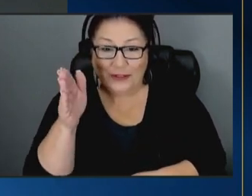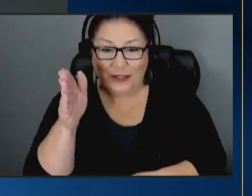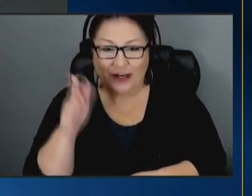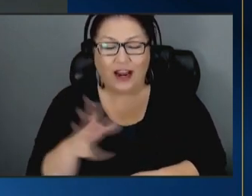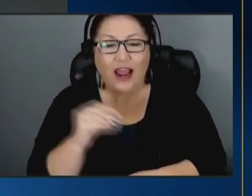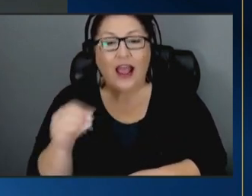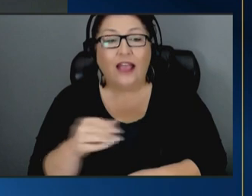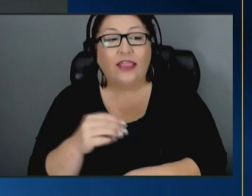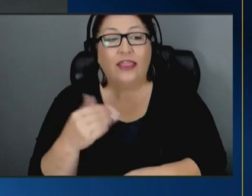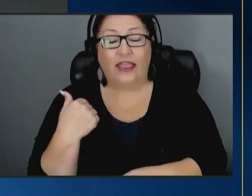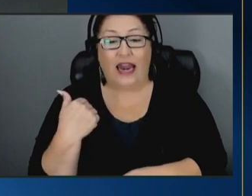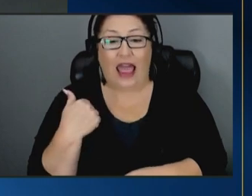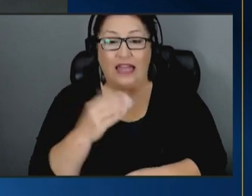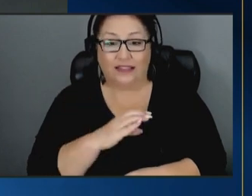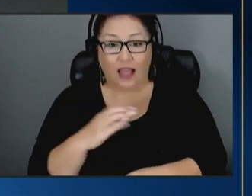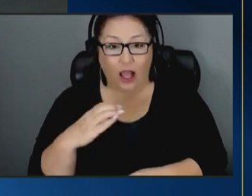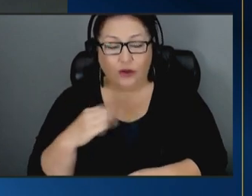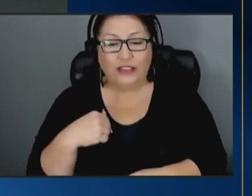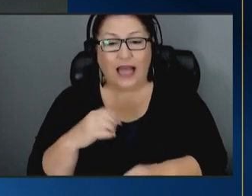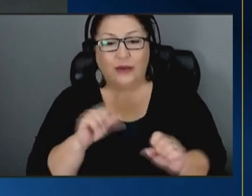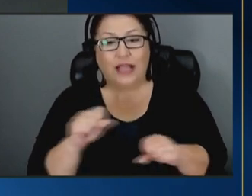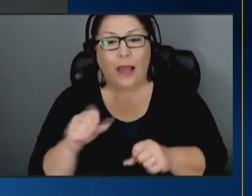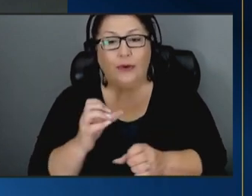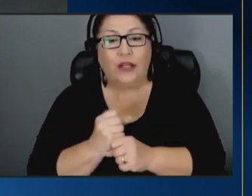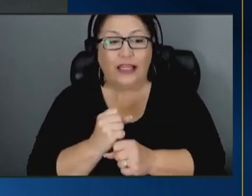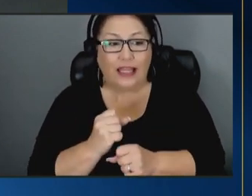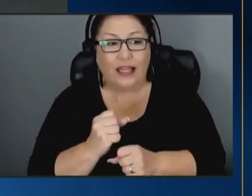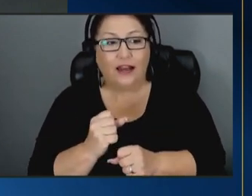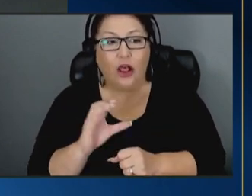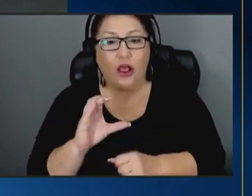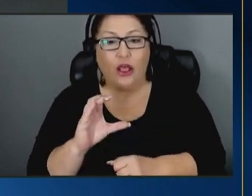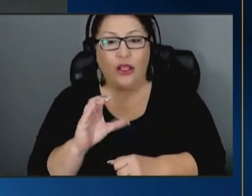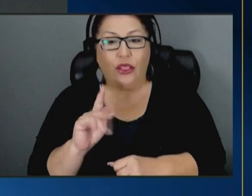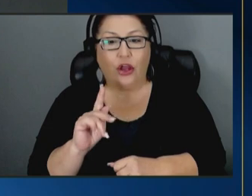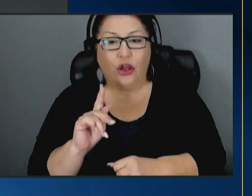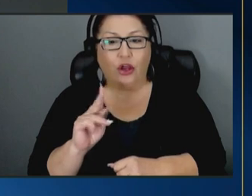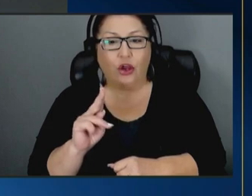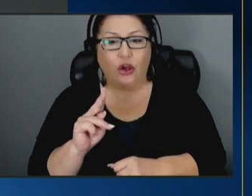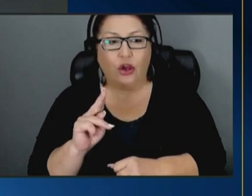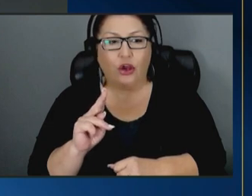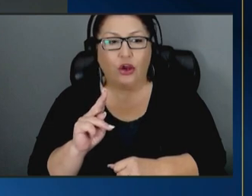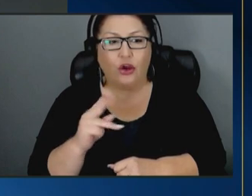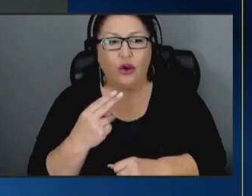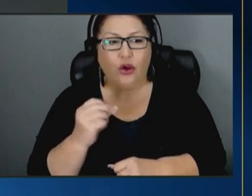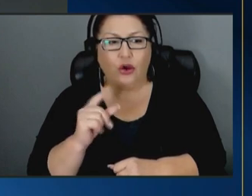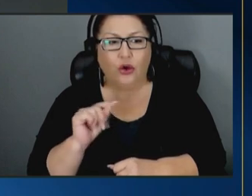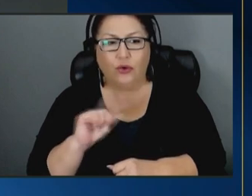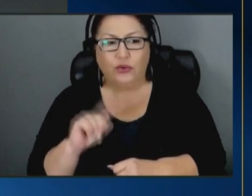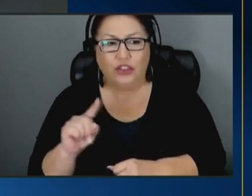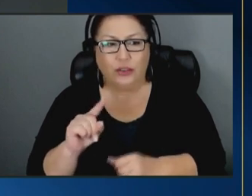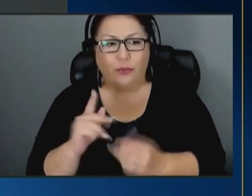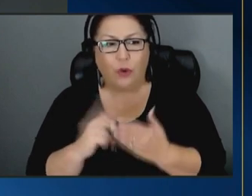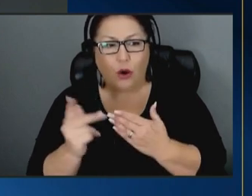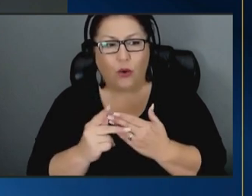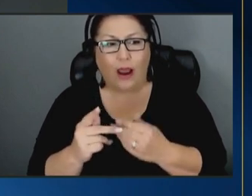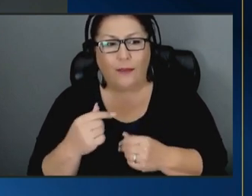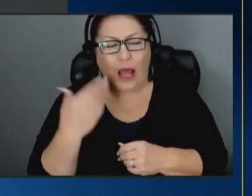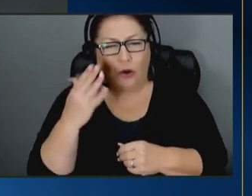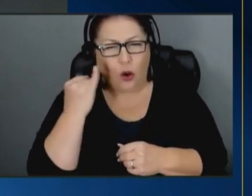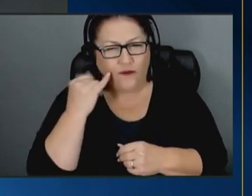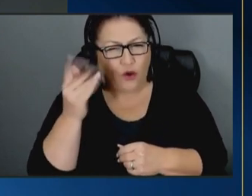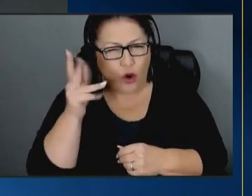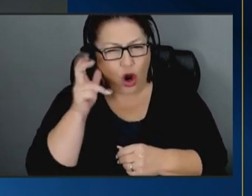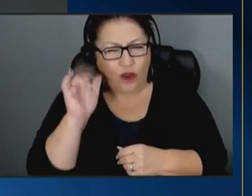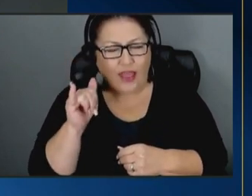congress i was able to get the cahoots program i don't know if you've heard of that but it's the mental health and the law